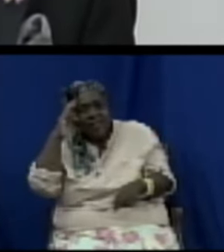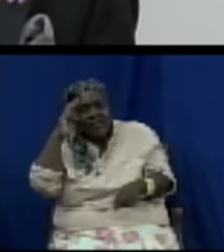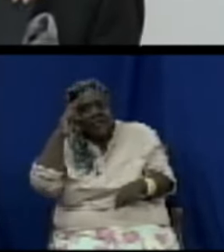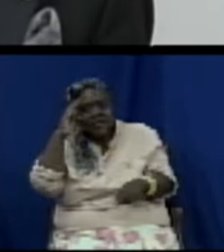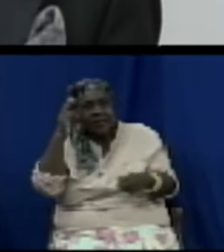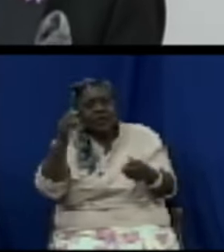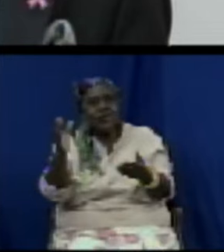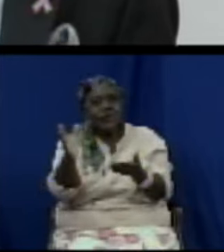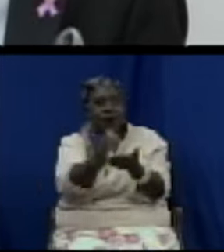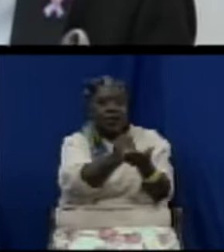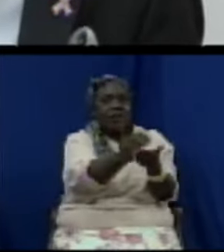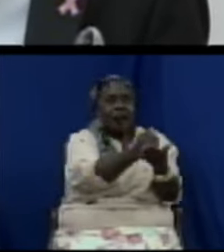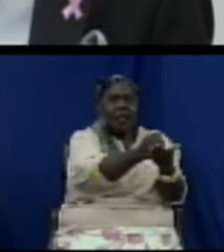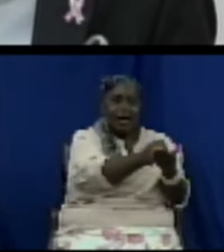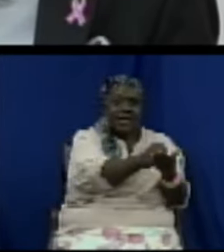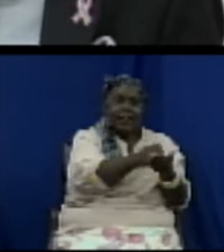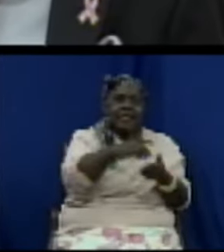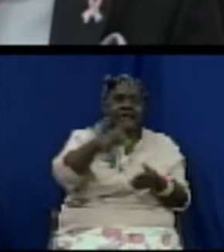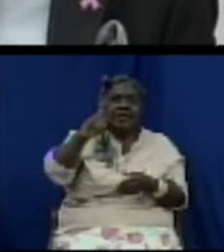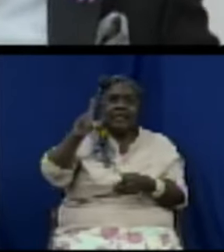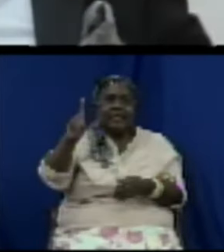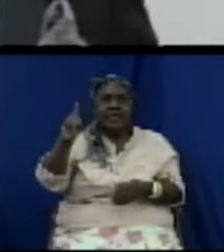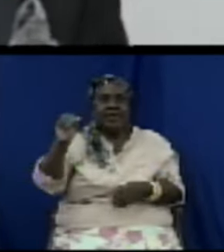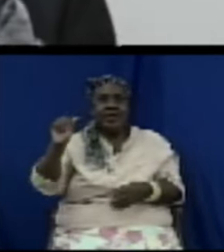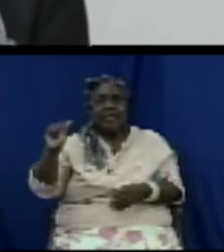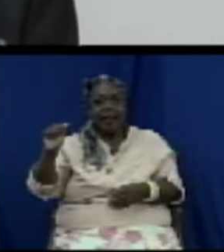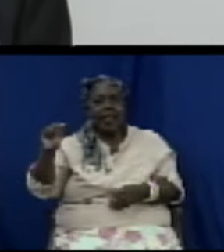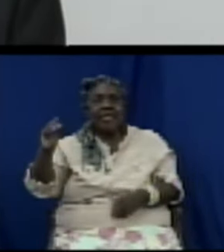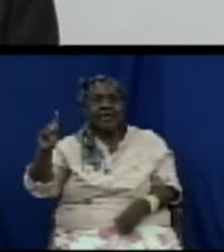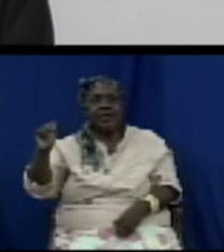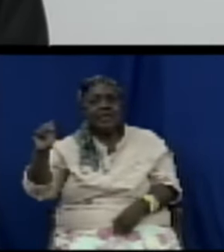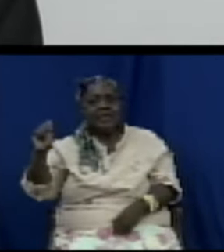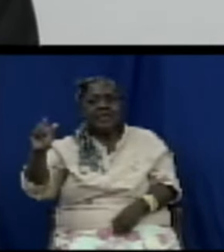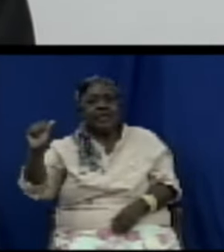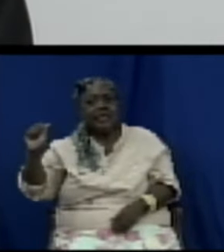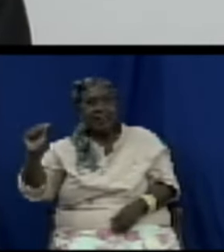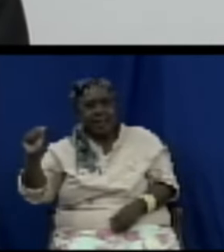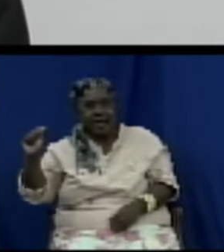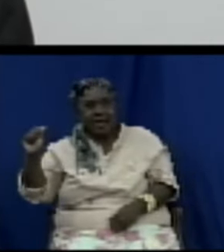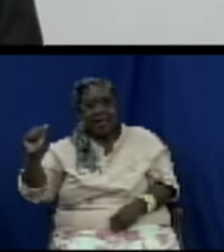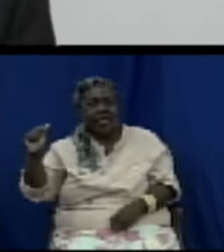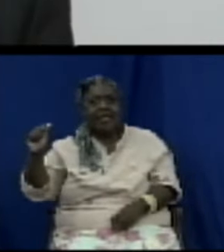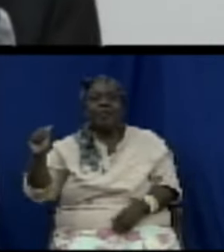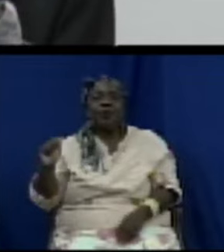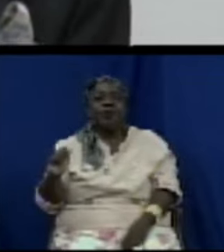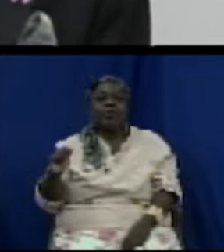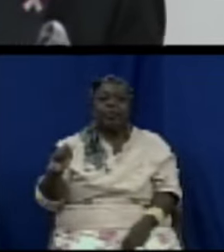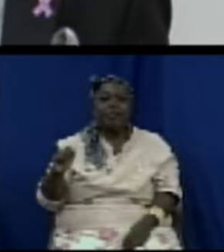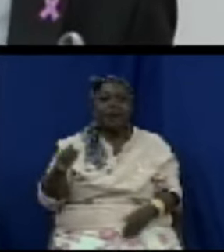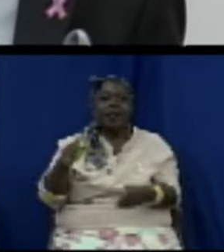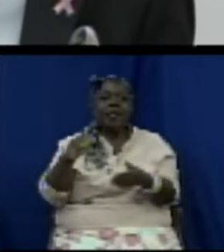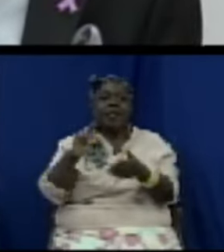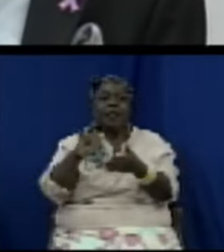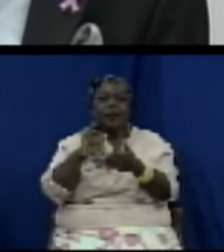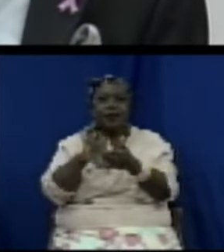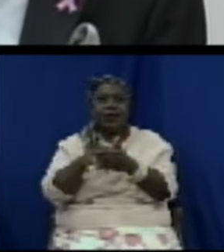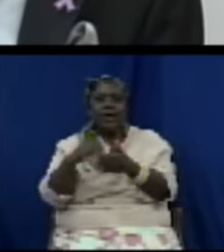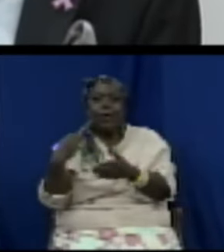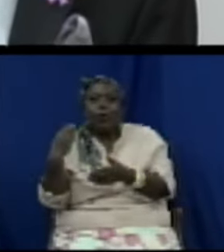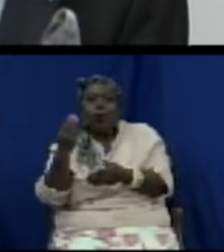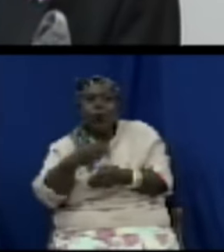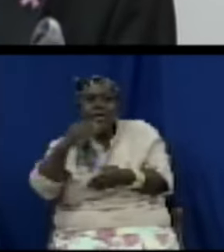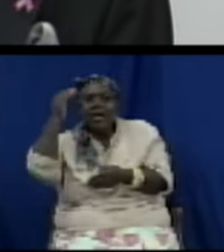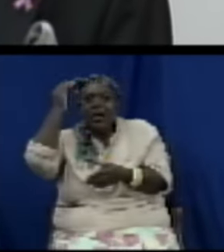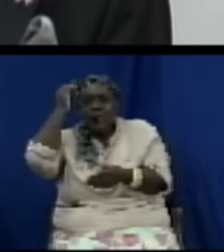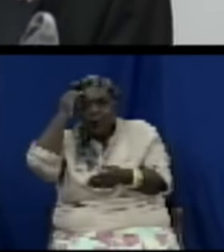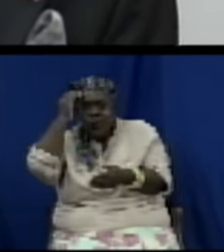which is essential in maintaining a detailed pricing database for all basket items